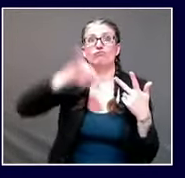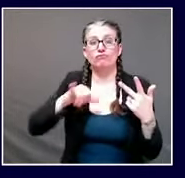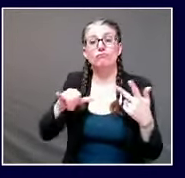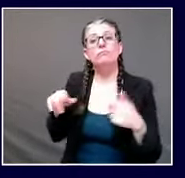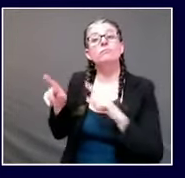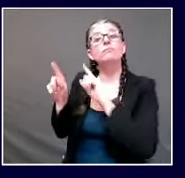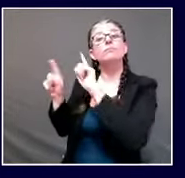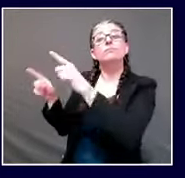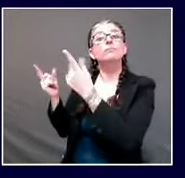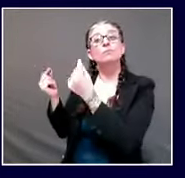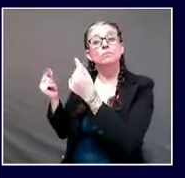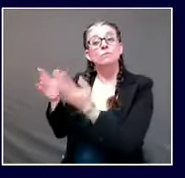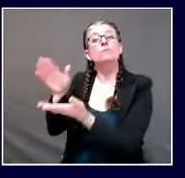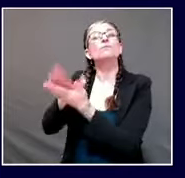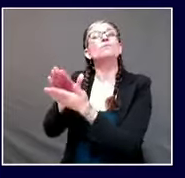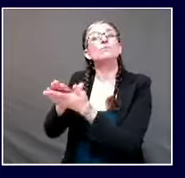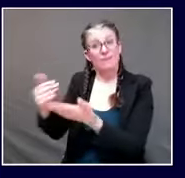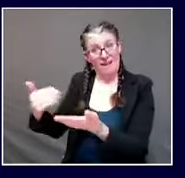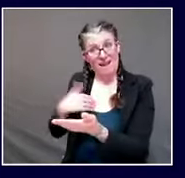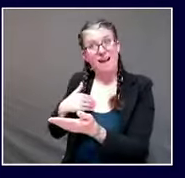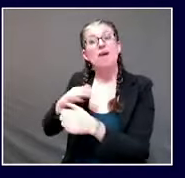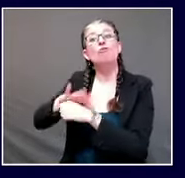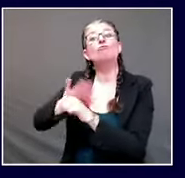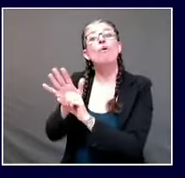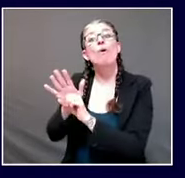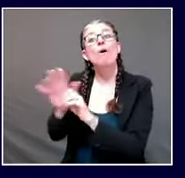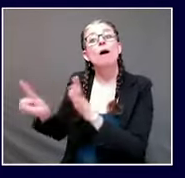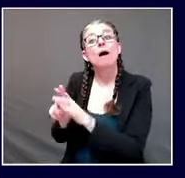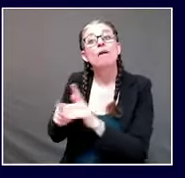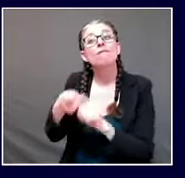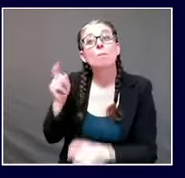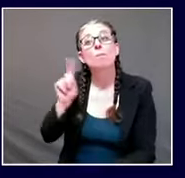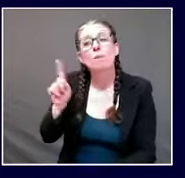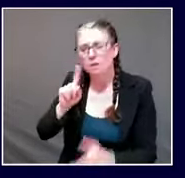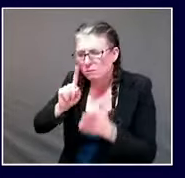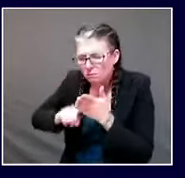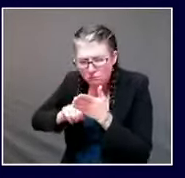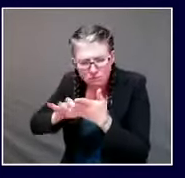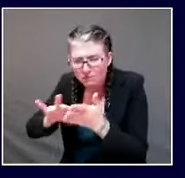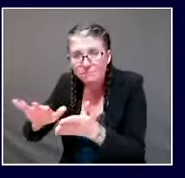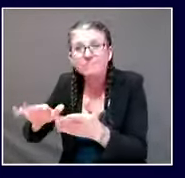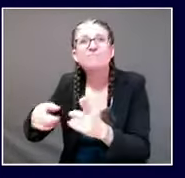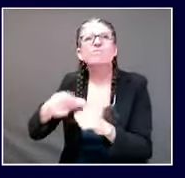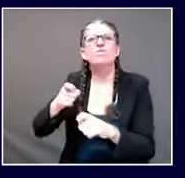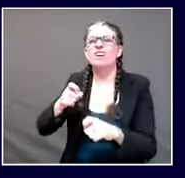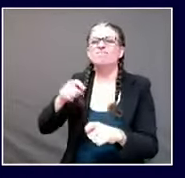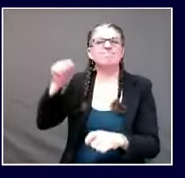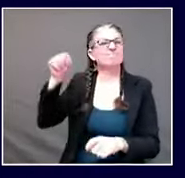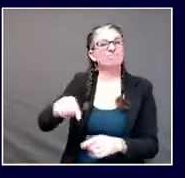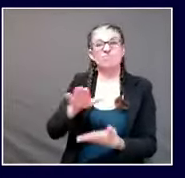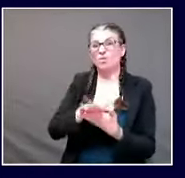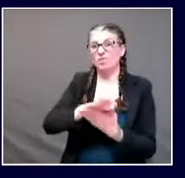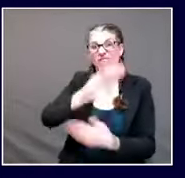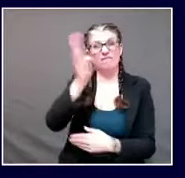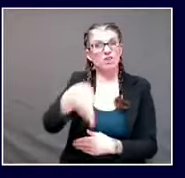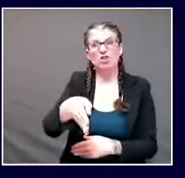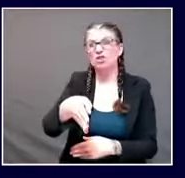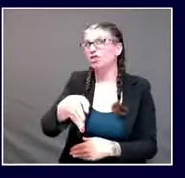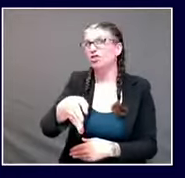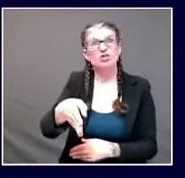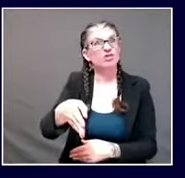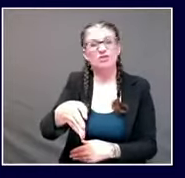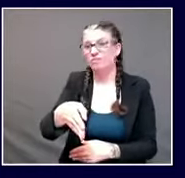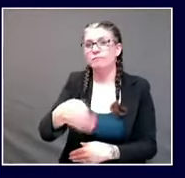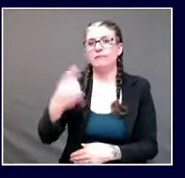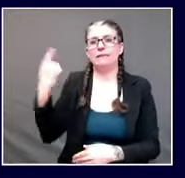are largely a function of community rates of transmission as opposed to transmission within schools but the germans and the scots and